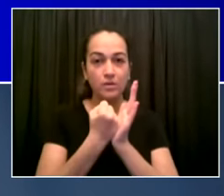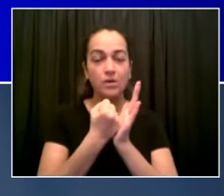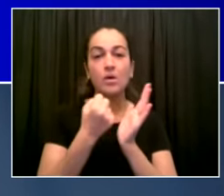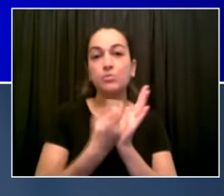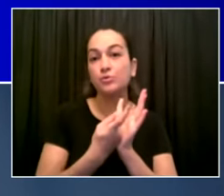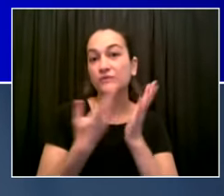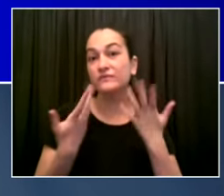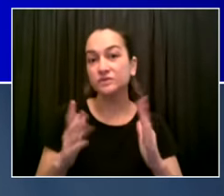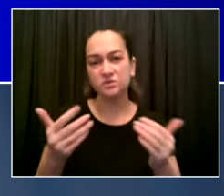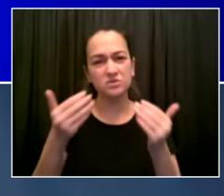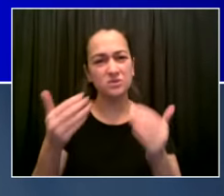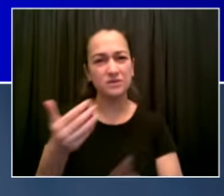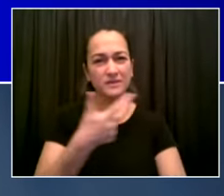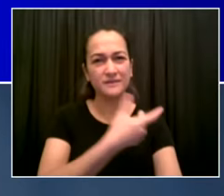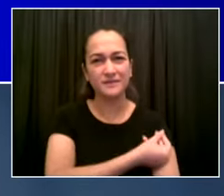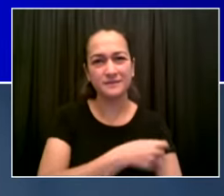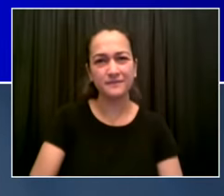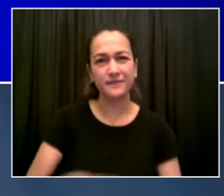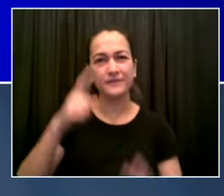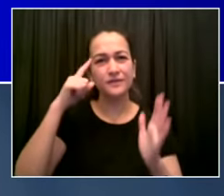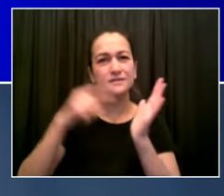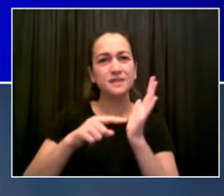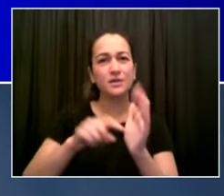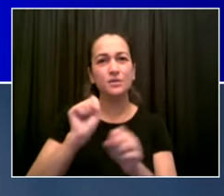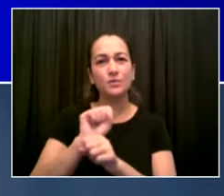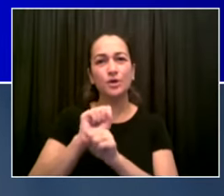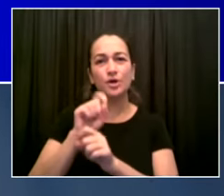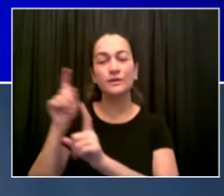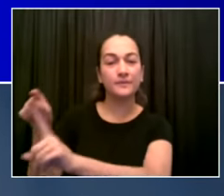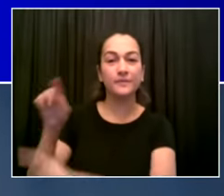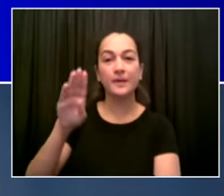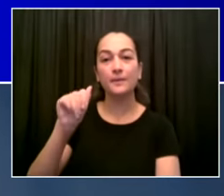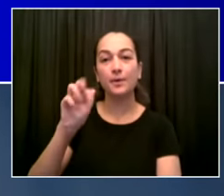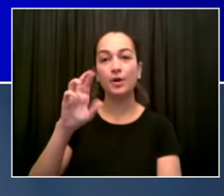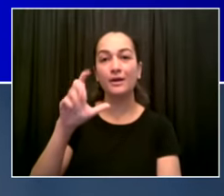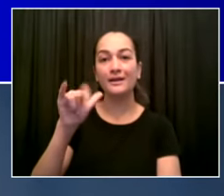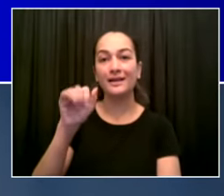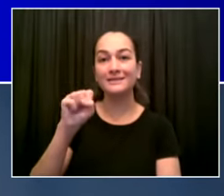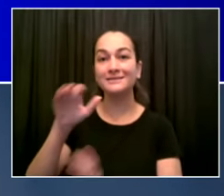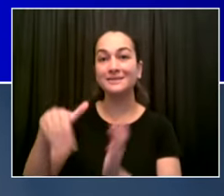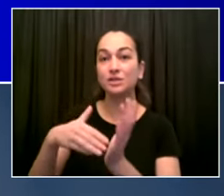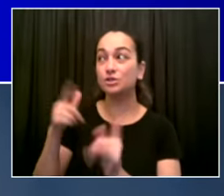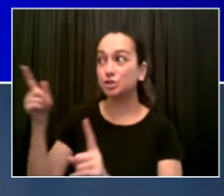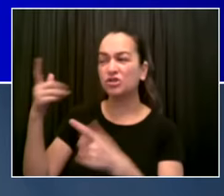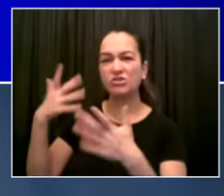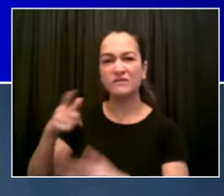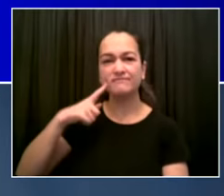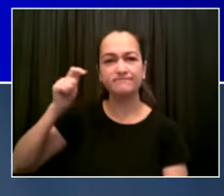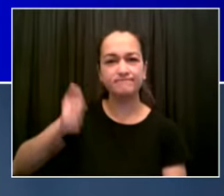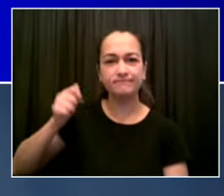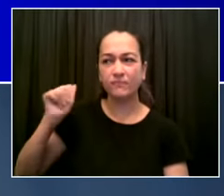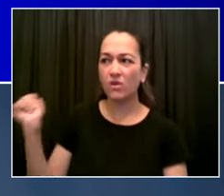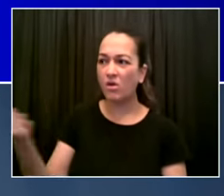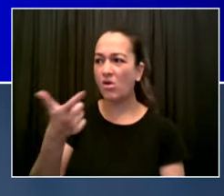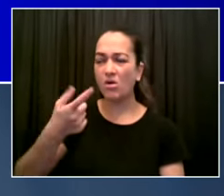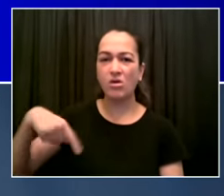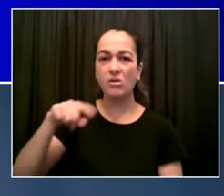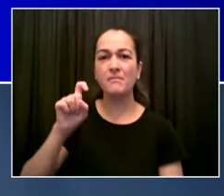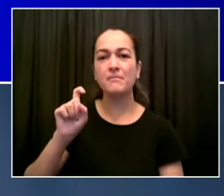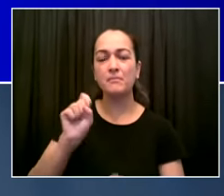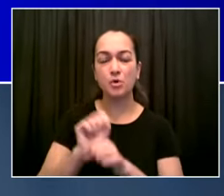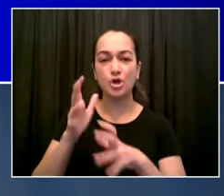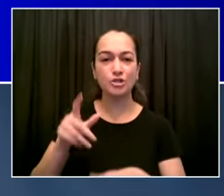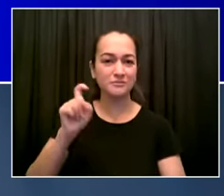go to all vaccination it is the simplest safest way to get things done it's just going to move the ball it's going to help us move forward